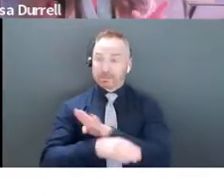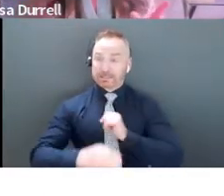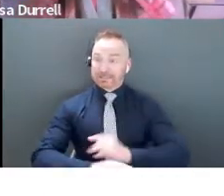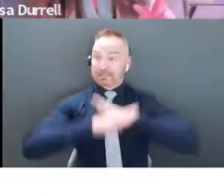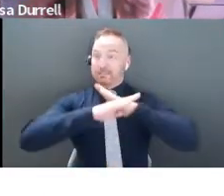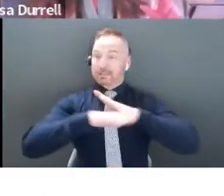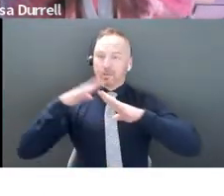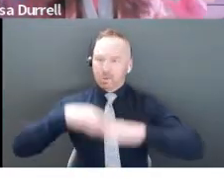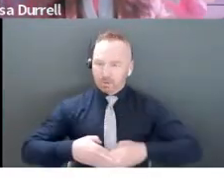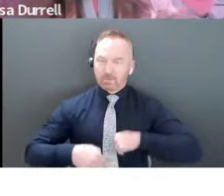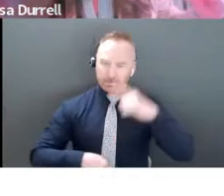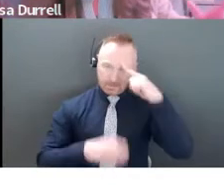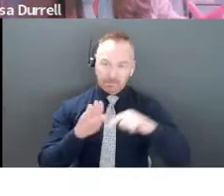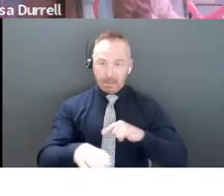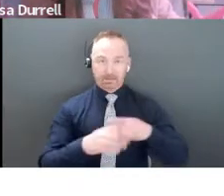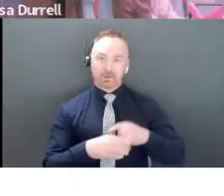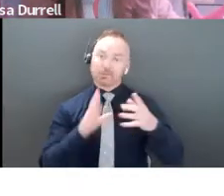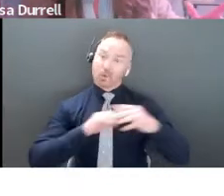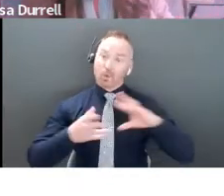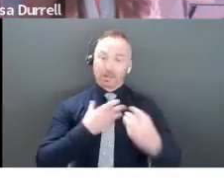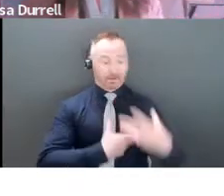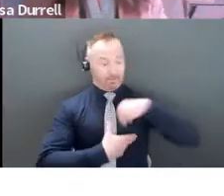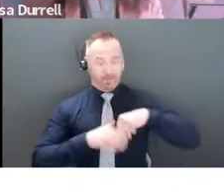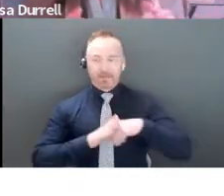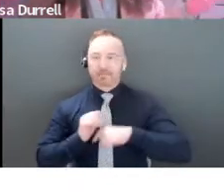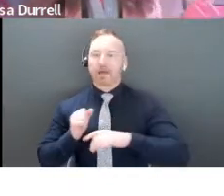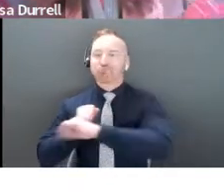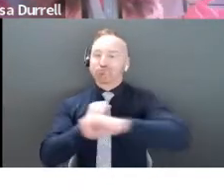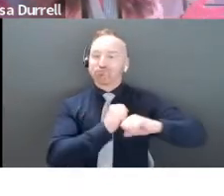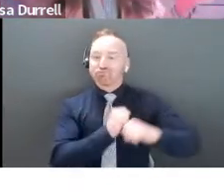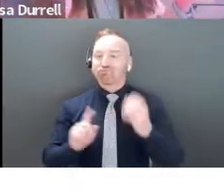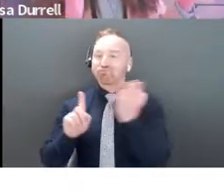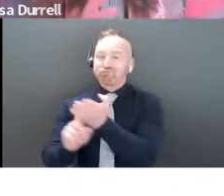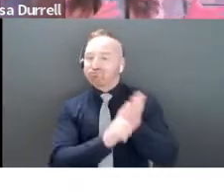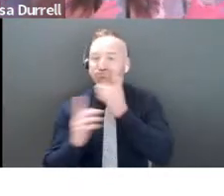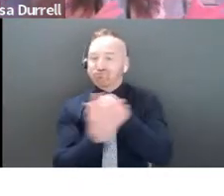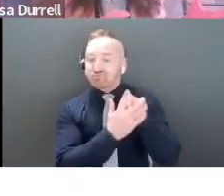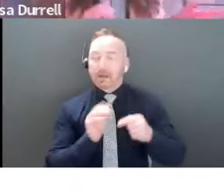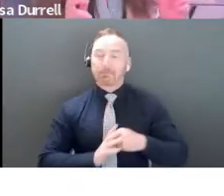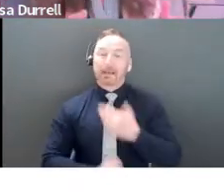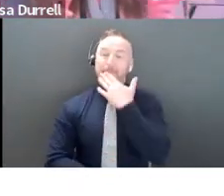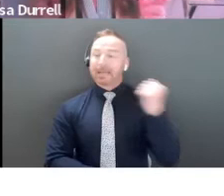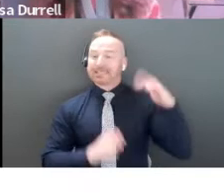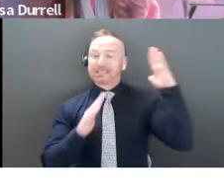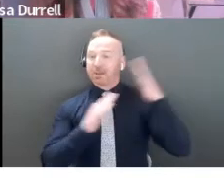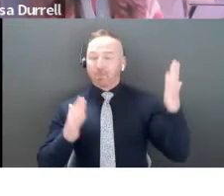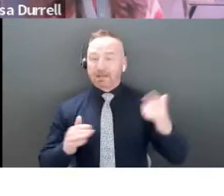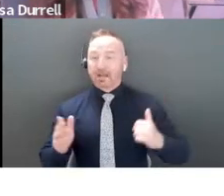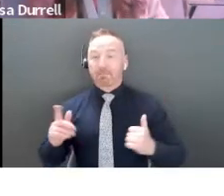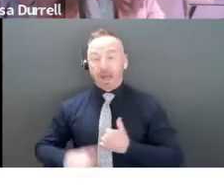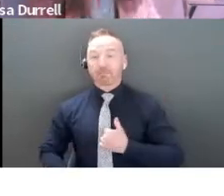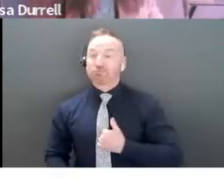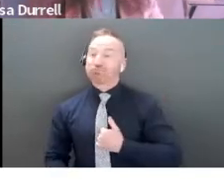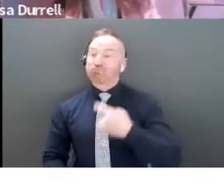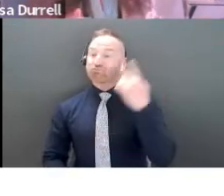should be a part of how you put your entire pitch together. Now, the best pitches are going to combine rational and non